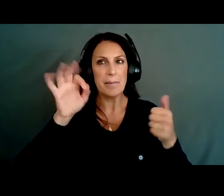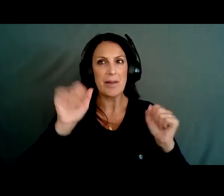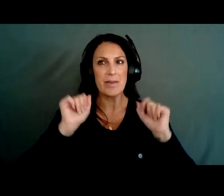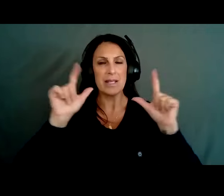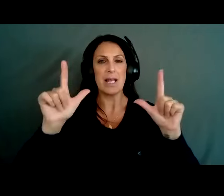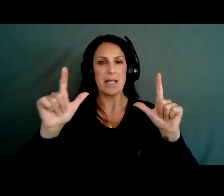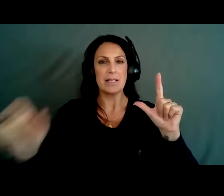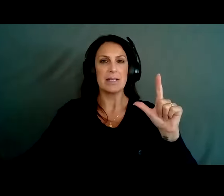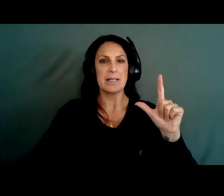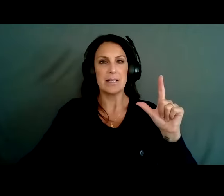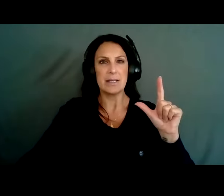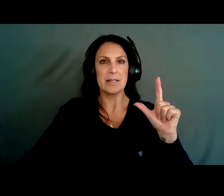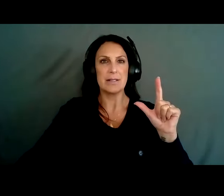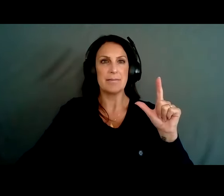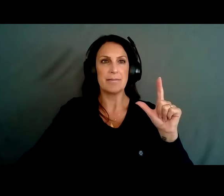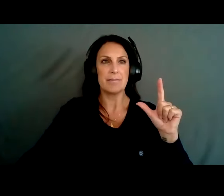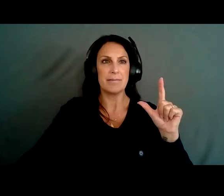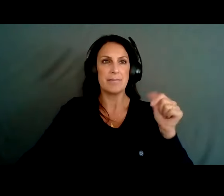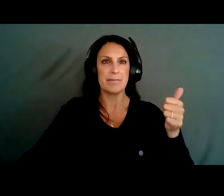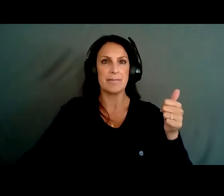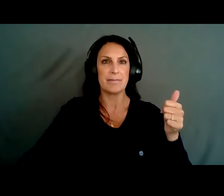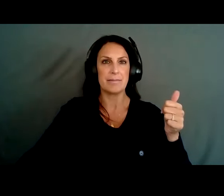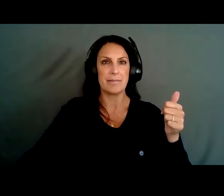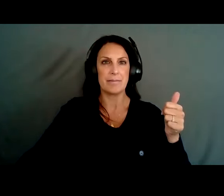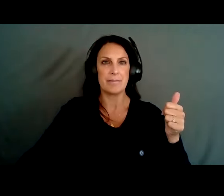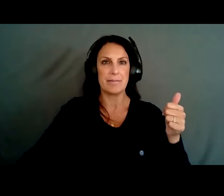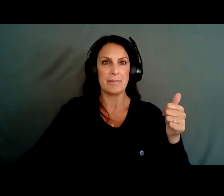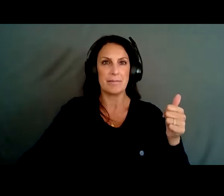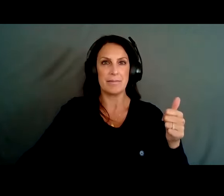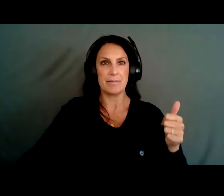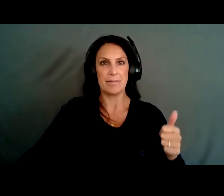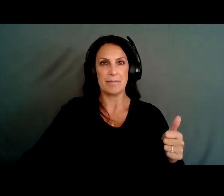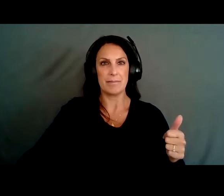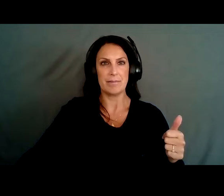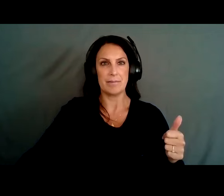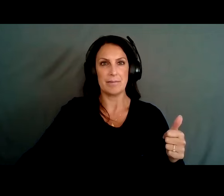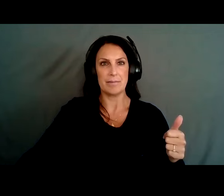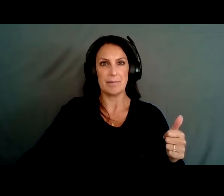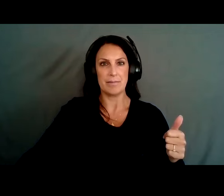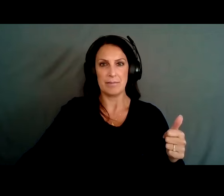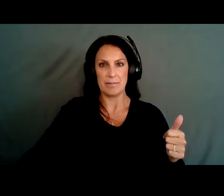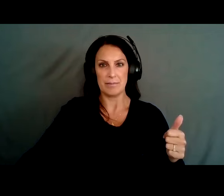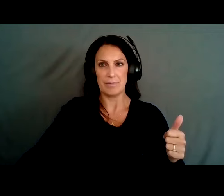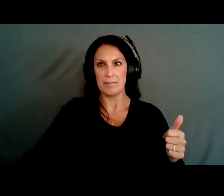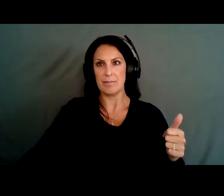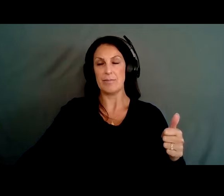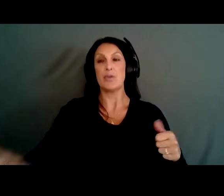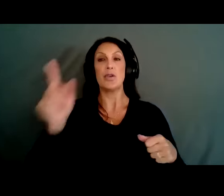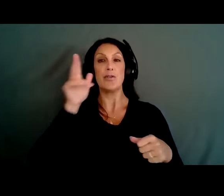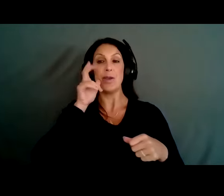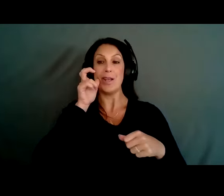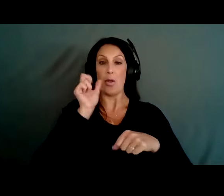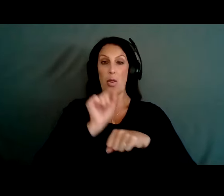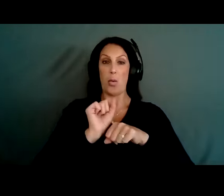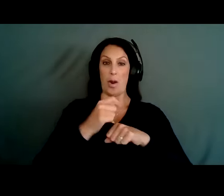showing? And you can hear me. All right, perfect. So again, my name is Stan Collins. You heard a little bit about the work that I do. And